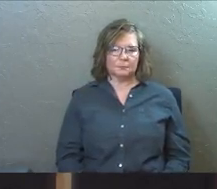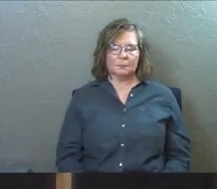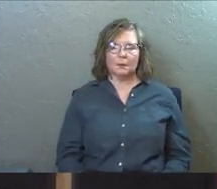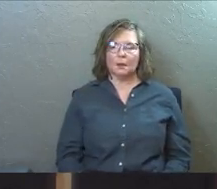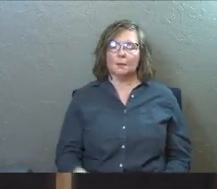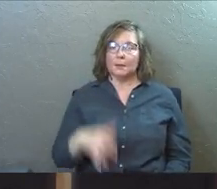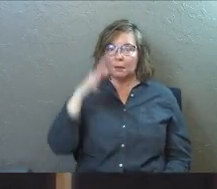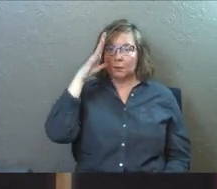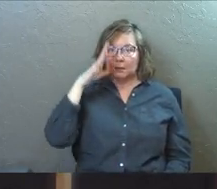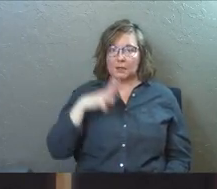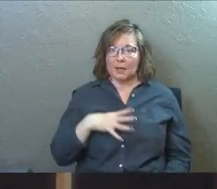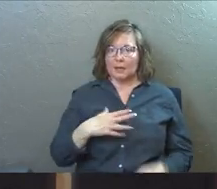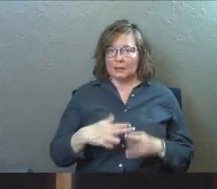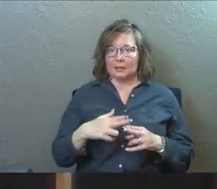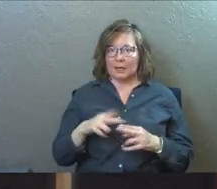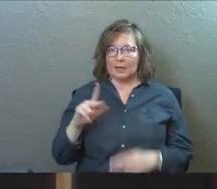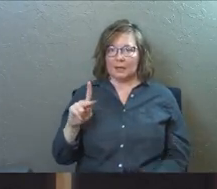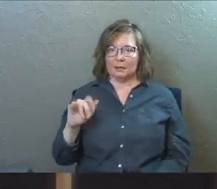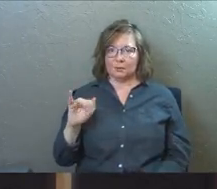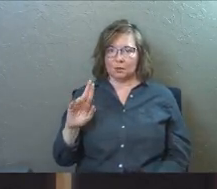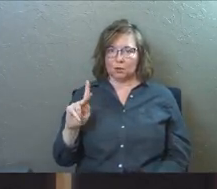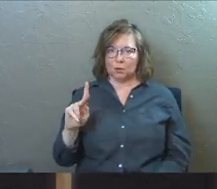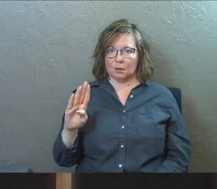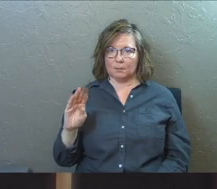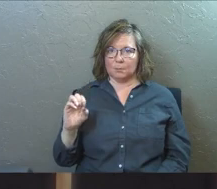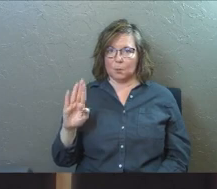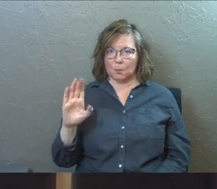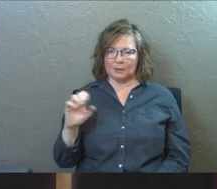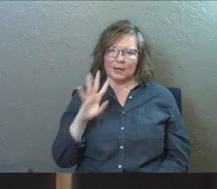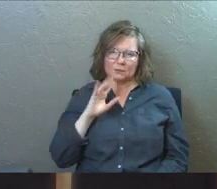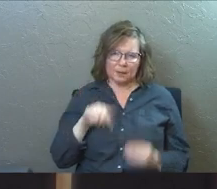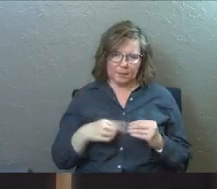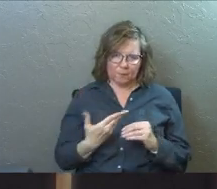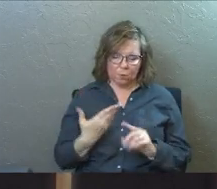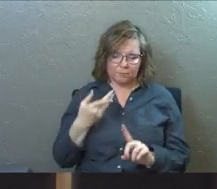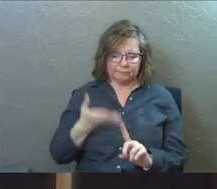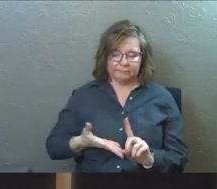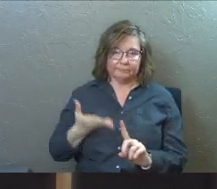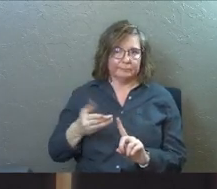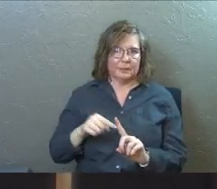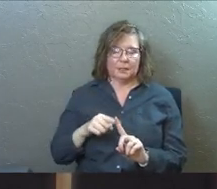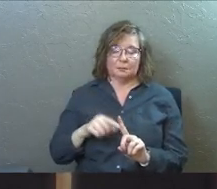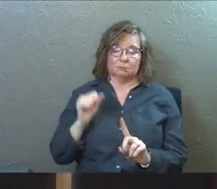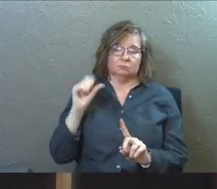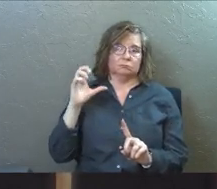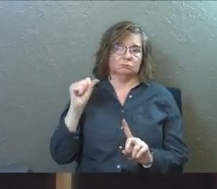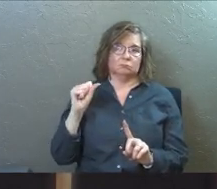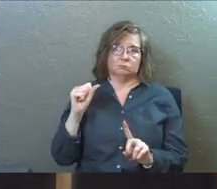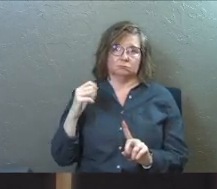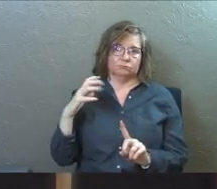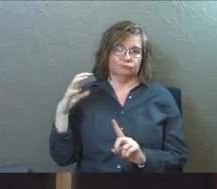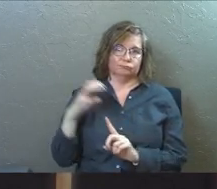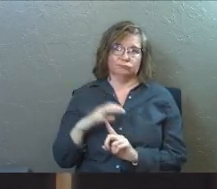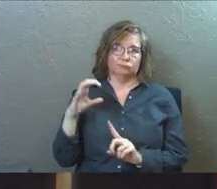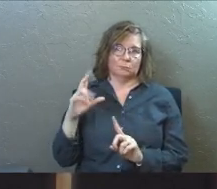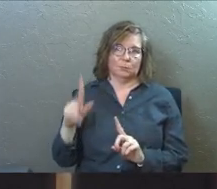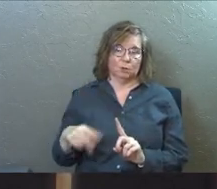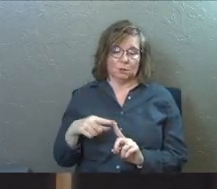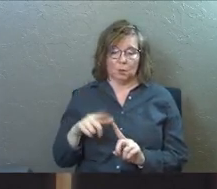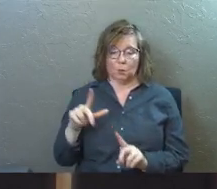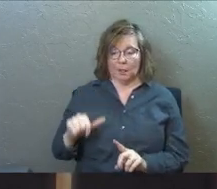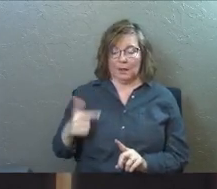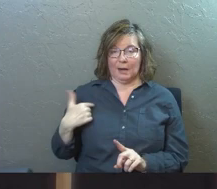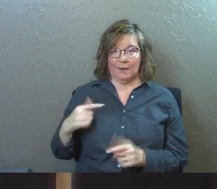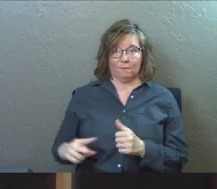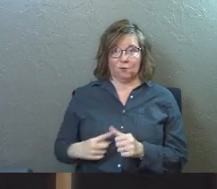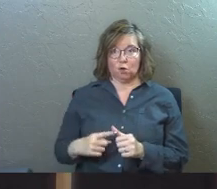But there was this guy, his name's Kirk Bodie. I've talked about him here before. Kirk Bodie is just this amazing rock star of a person. When